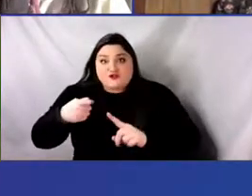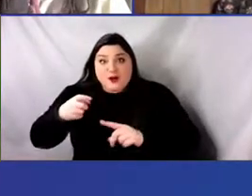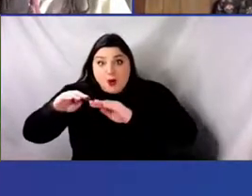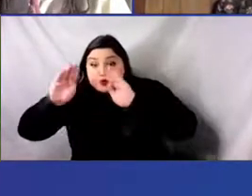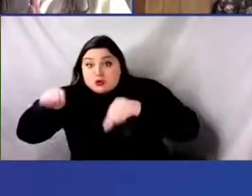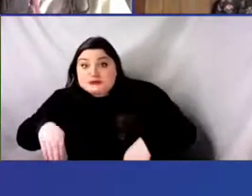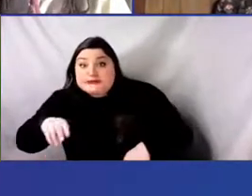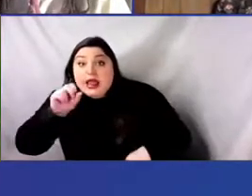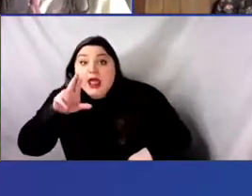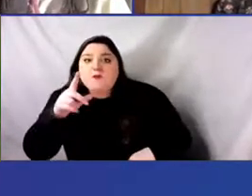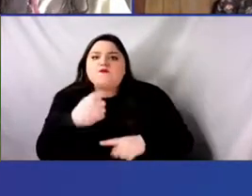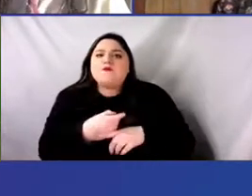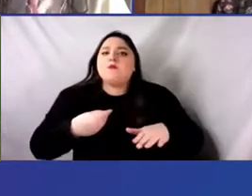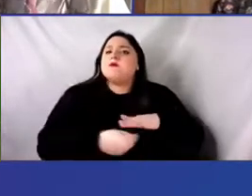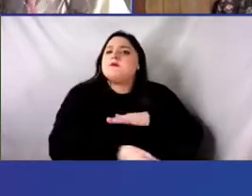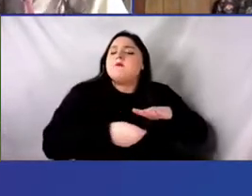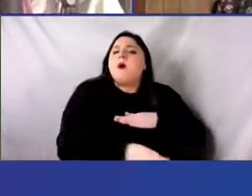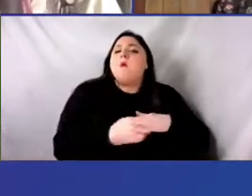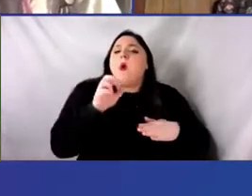and families too, right?